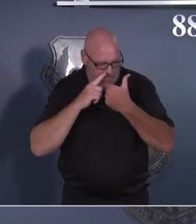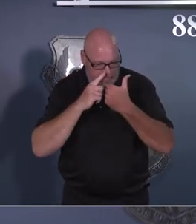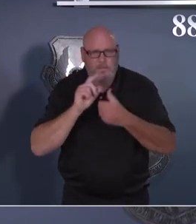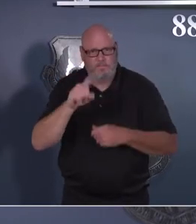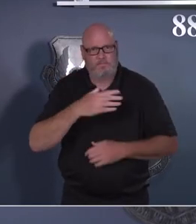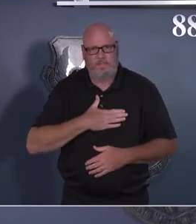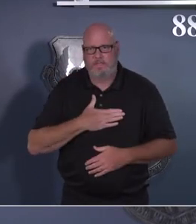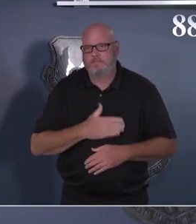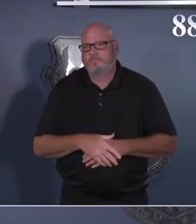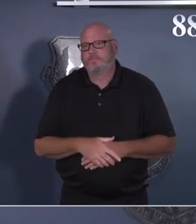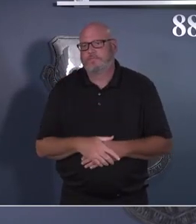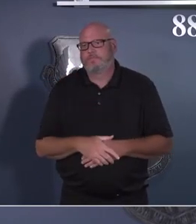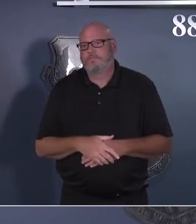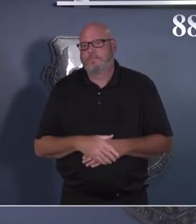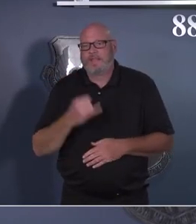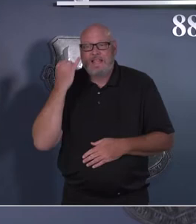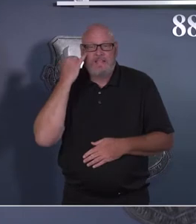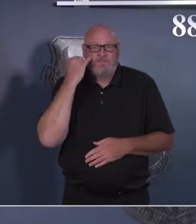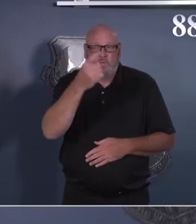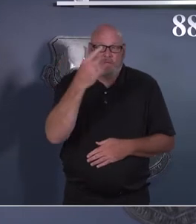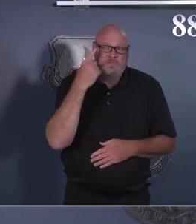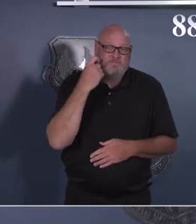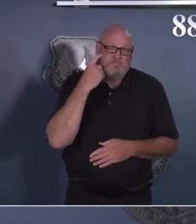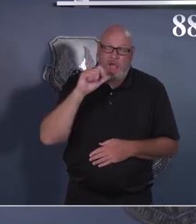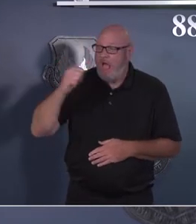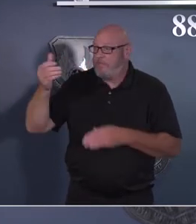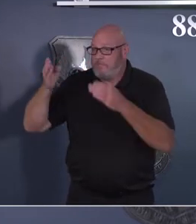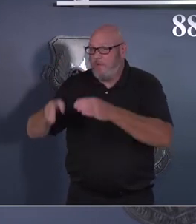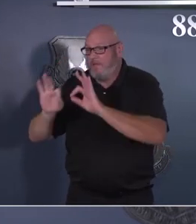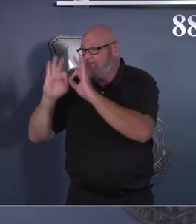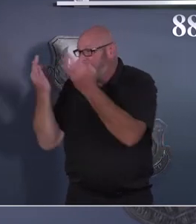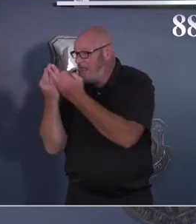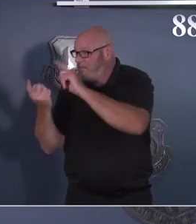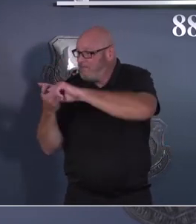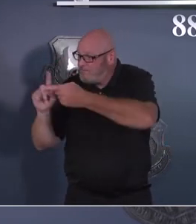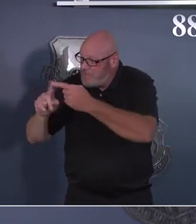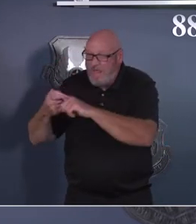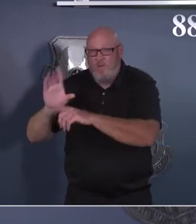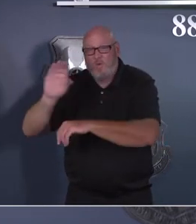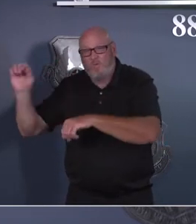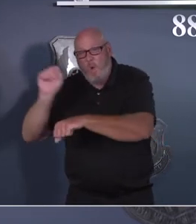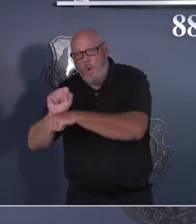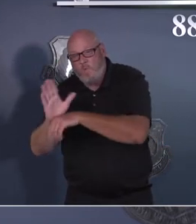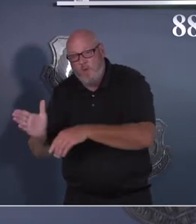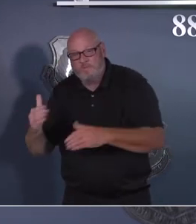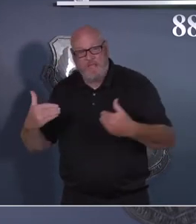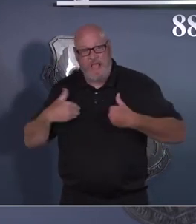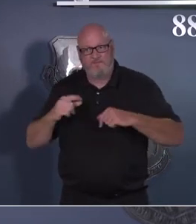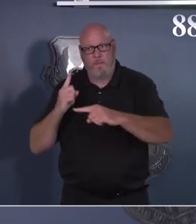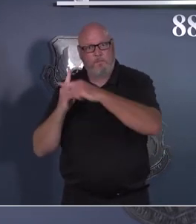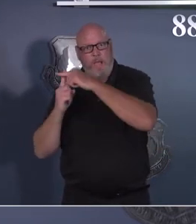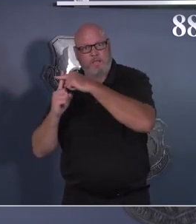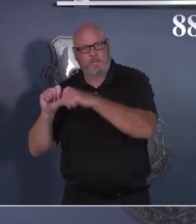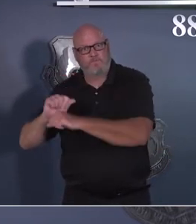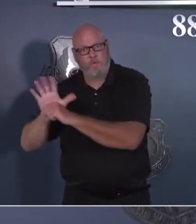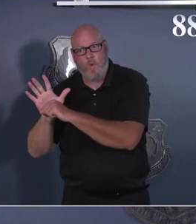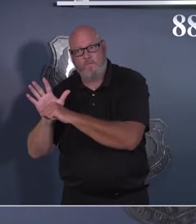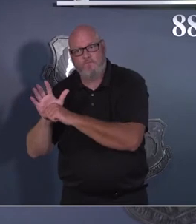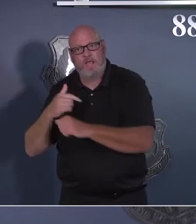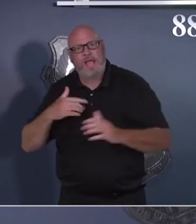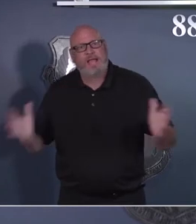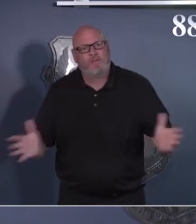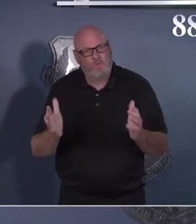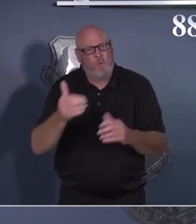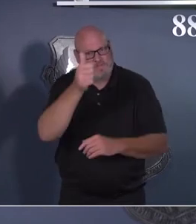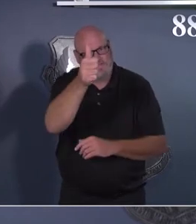even if you are vaccinated. Now, I do want to highlight some items for you about when to isolate and when to quarantine. For